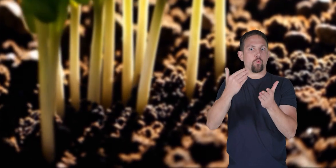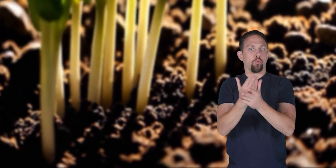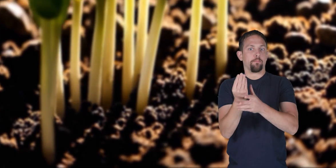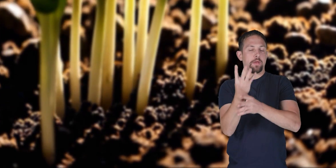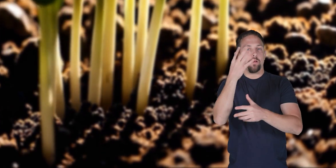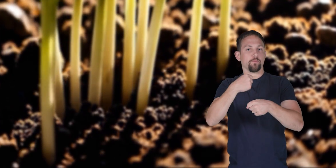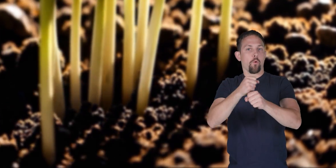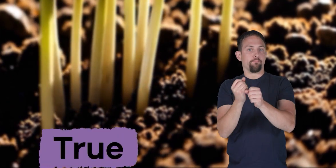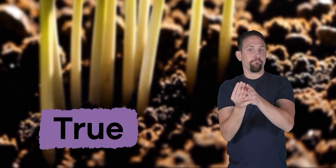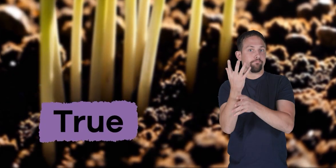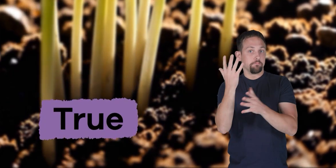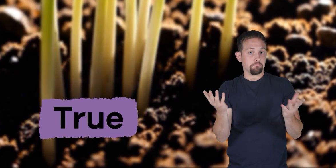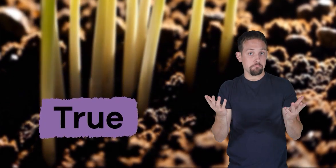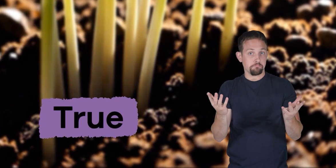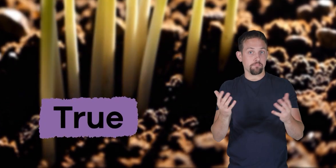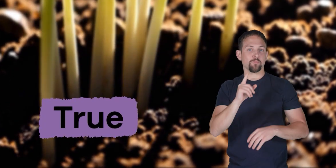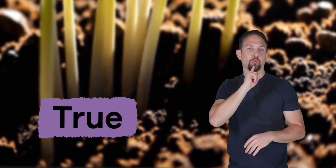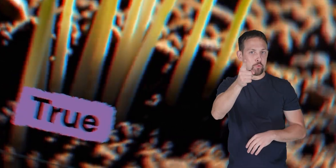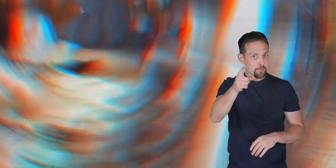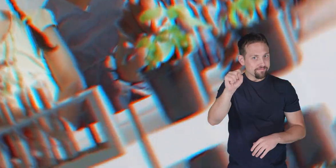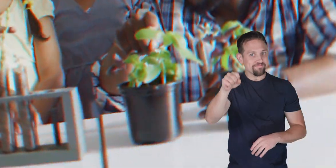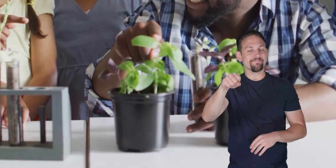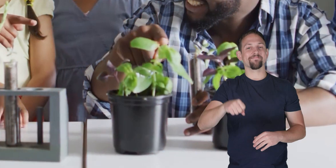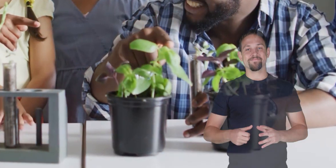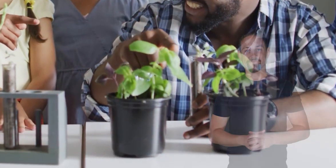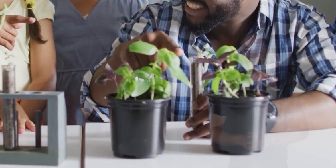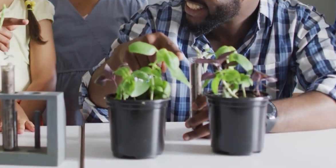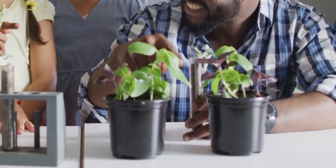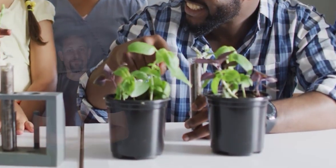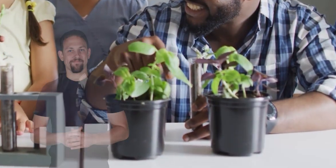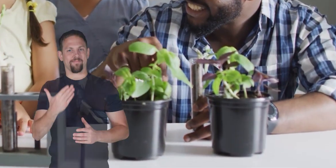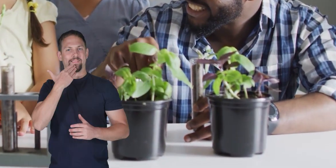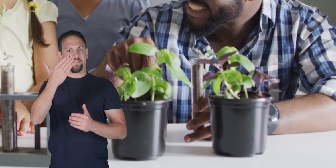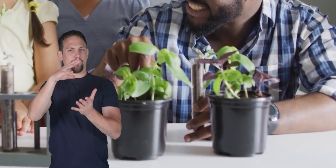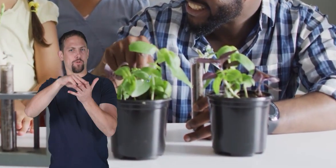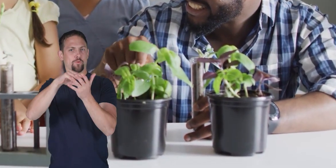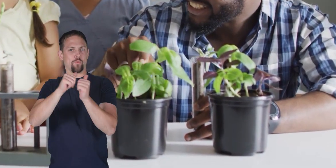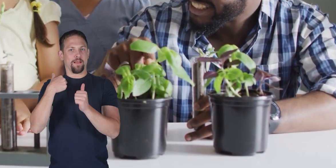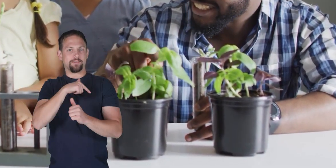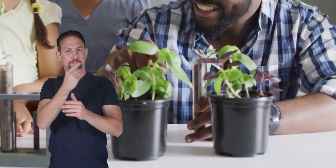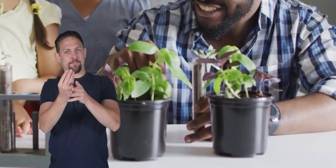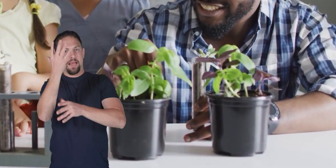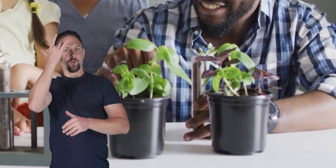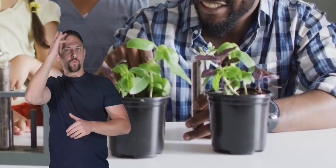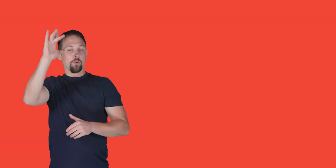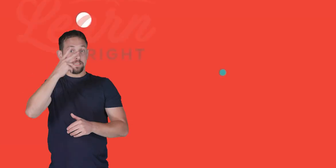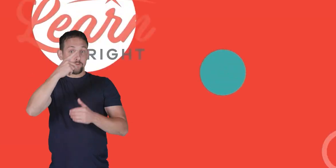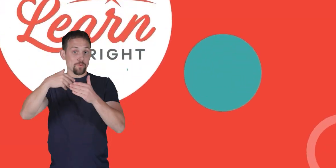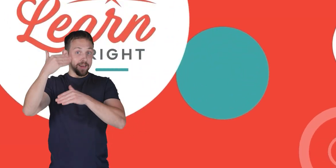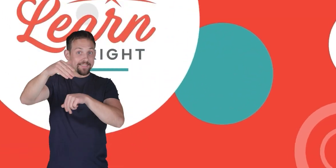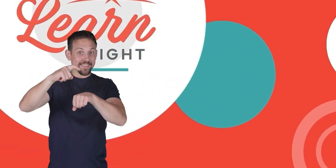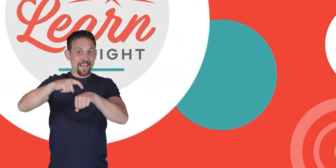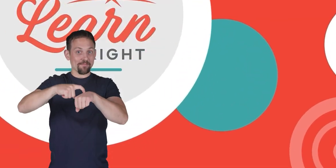true thanks for learning with us plant scholars see you next time